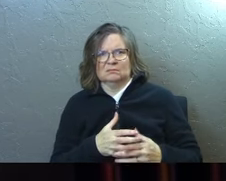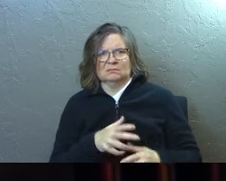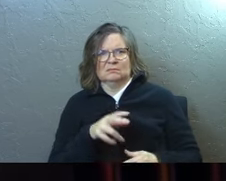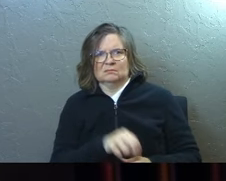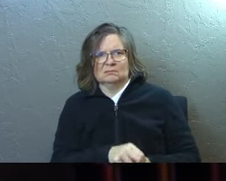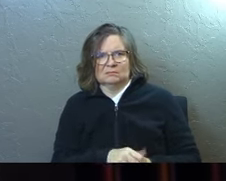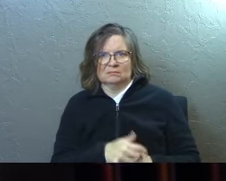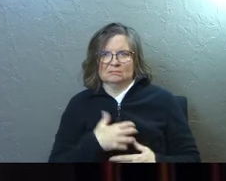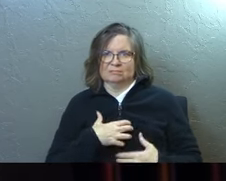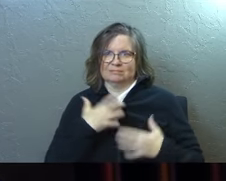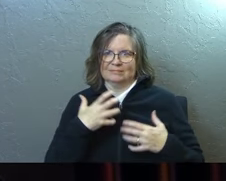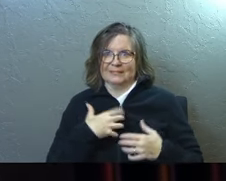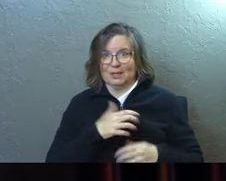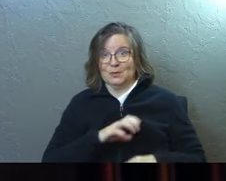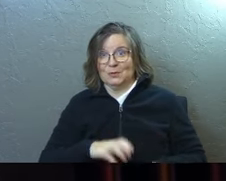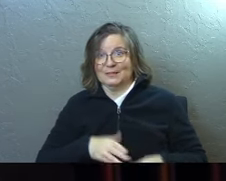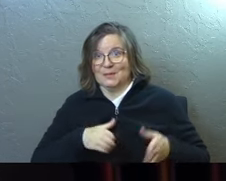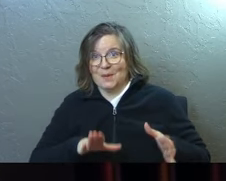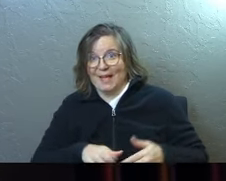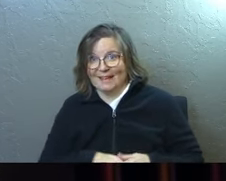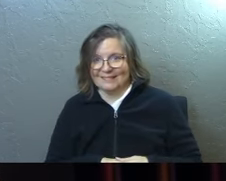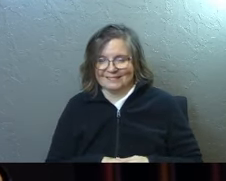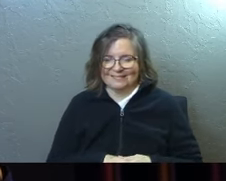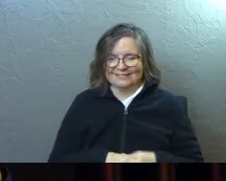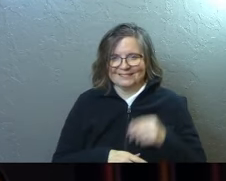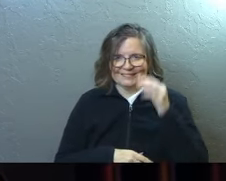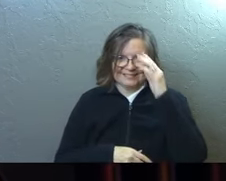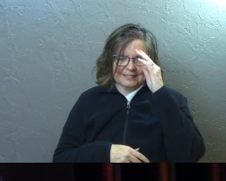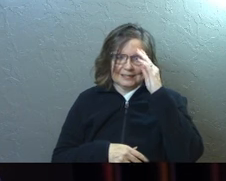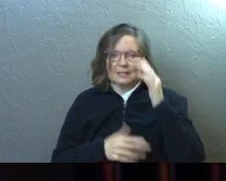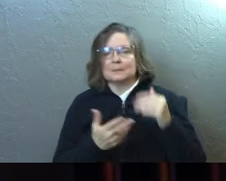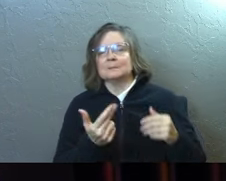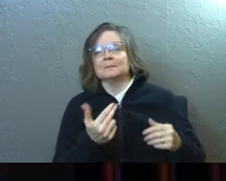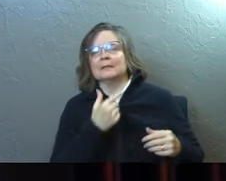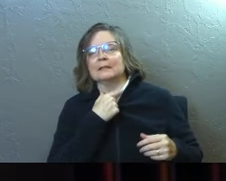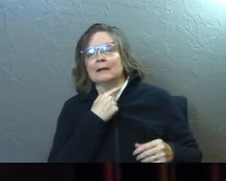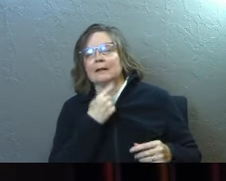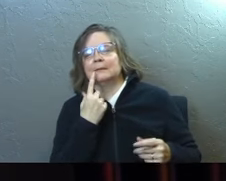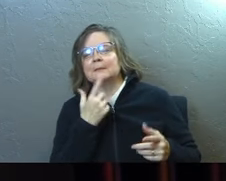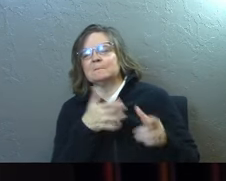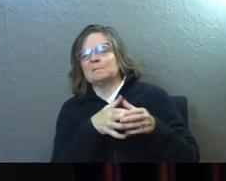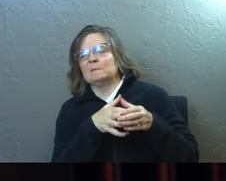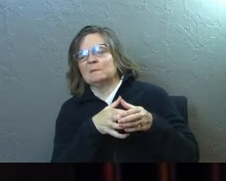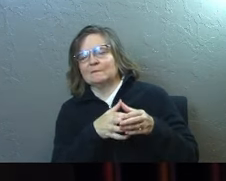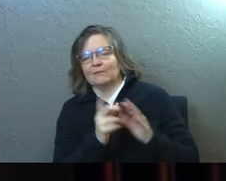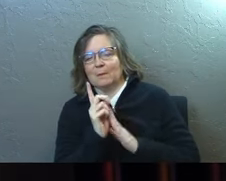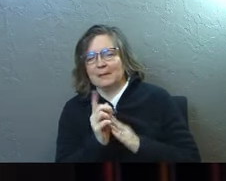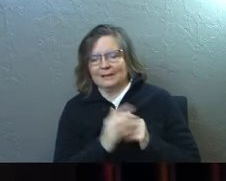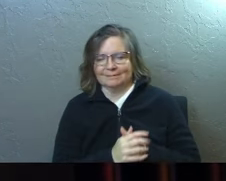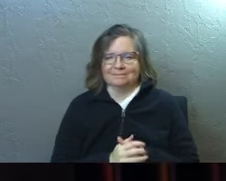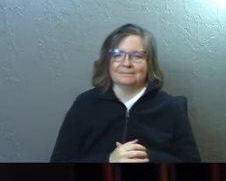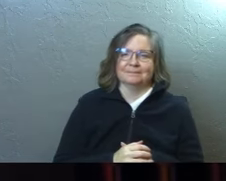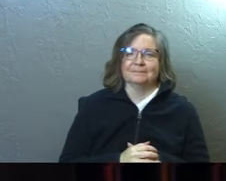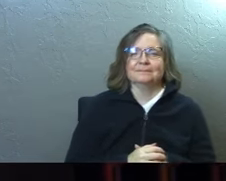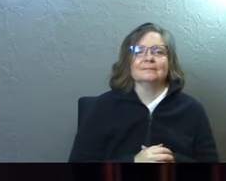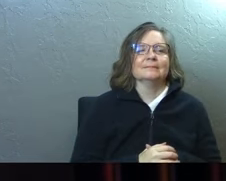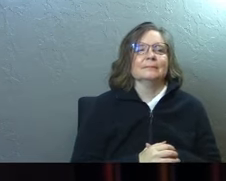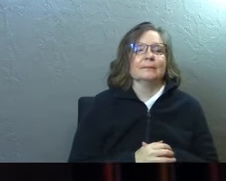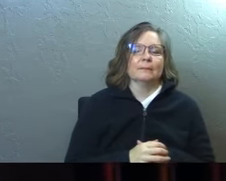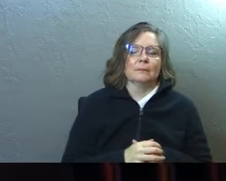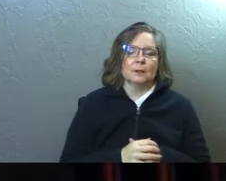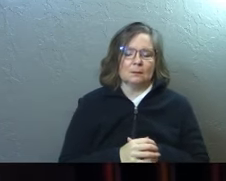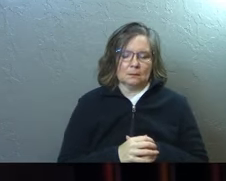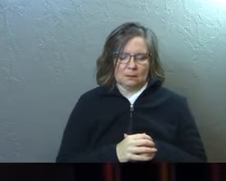very tenderly in a Christian way. Just bring me your neck for just a second. It's all I need. Um,